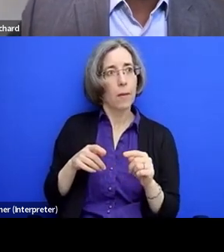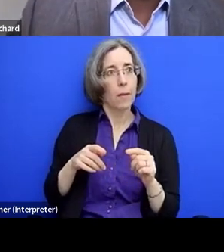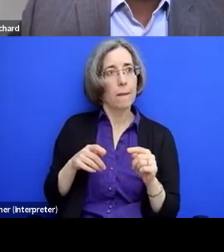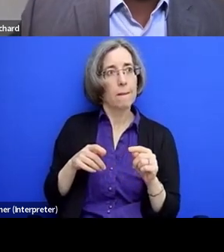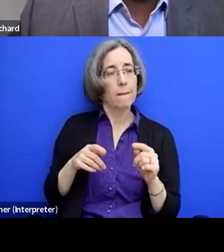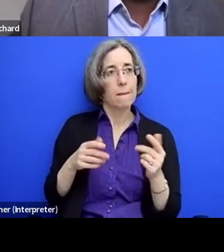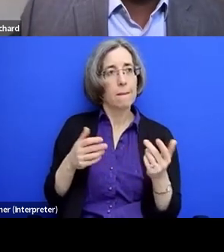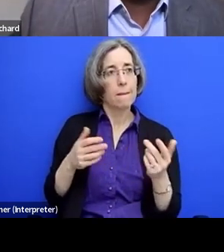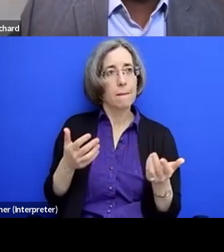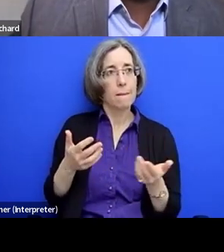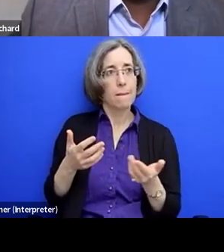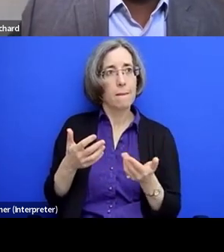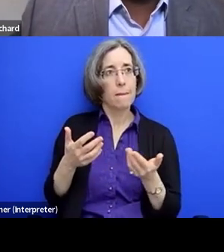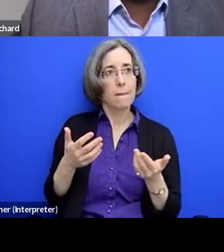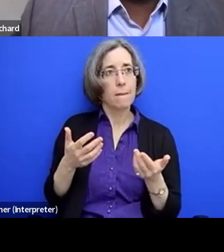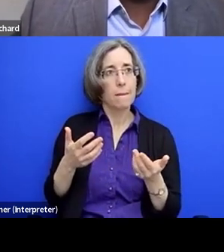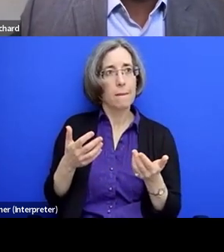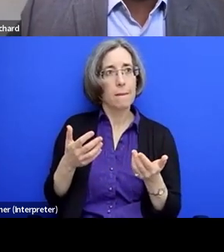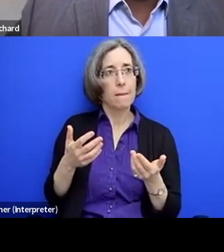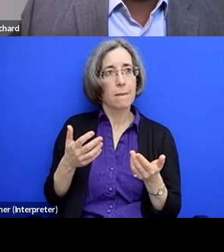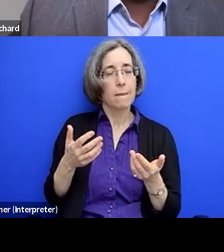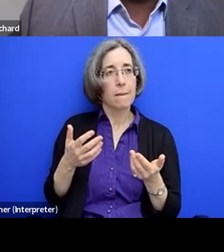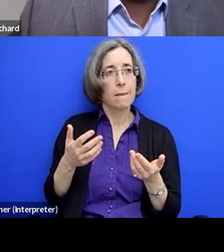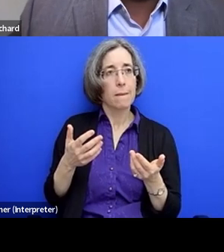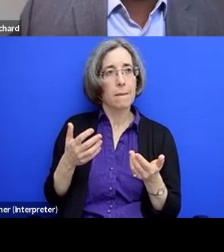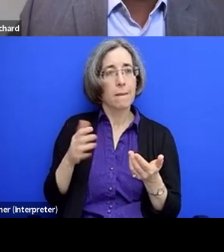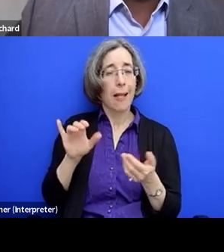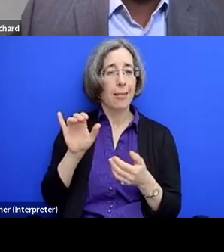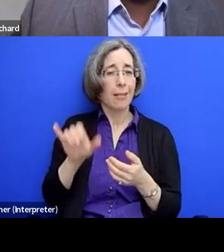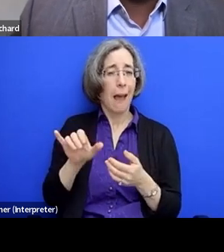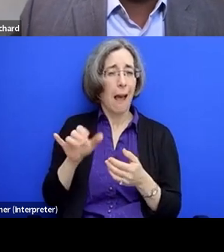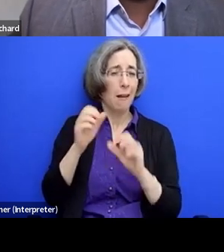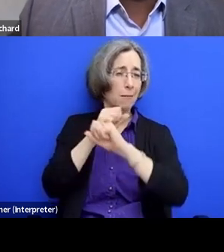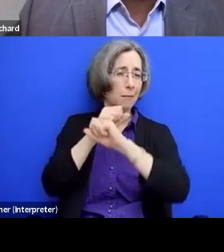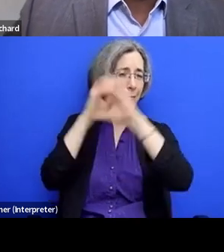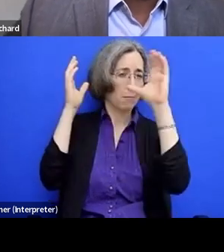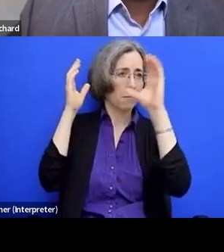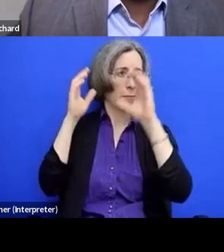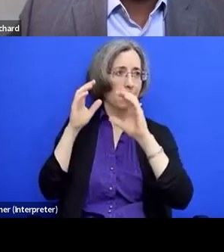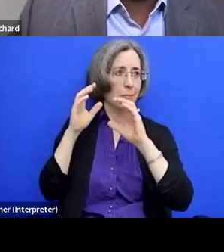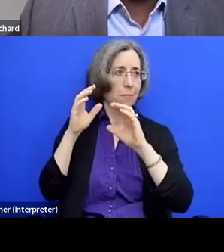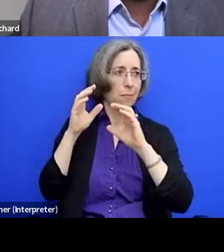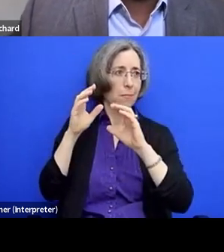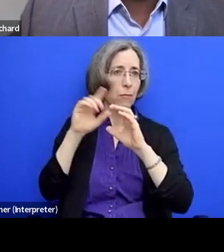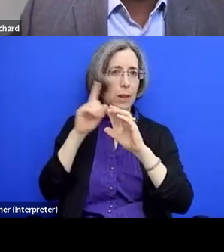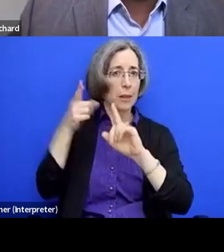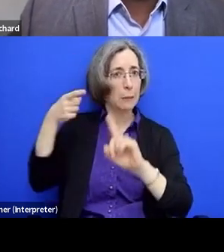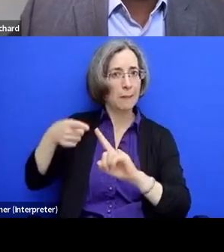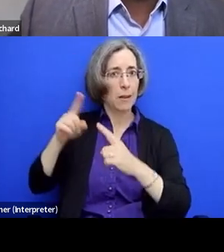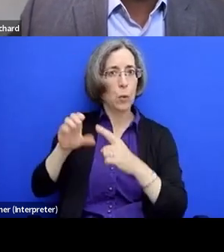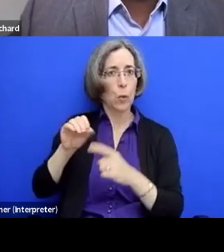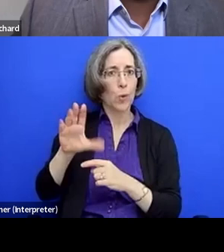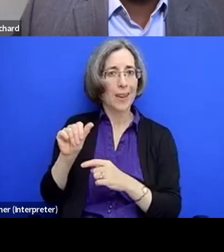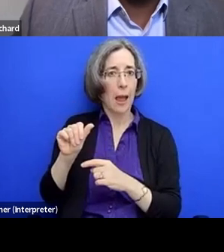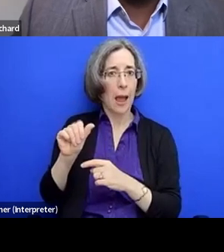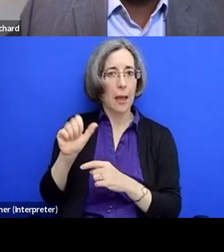is that something that's a, that thought process sort of unique to the sort of OCA albinism type of, um,